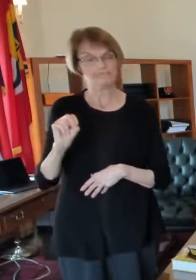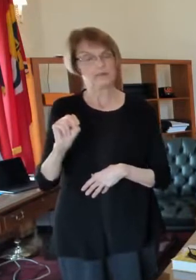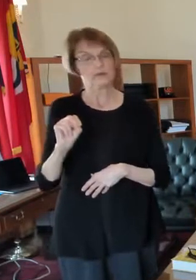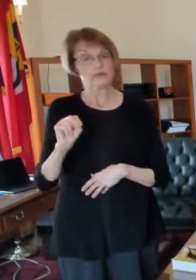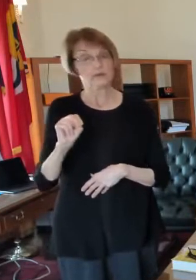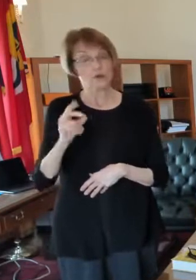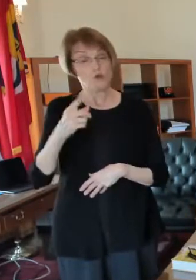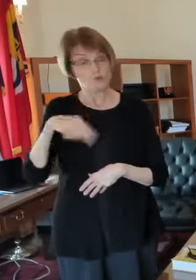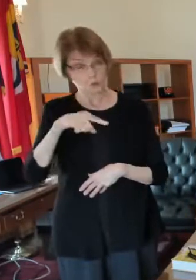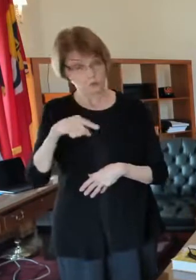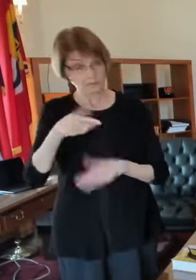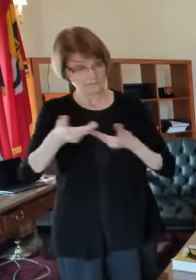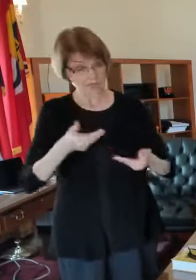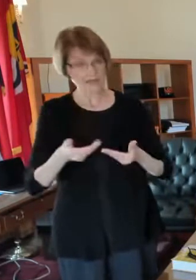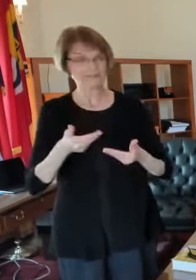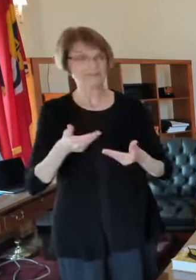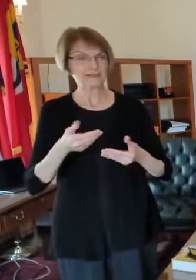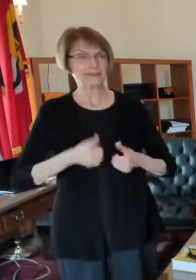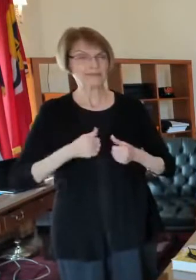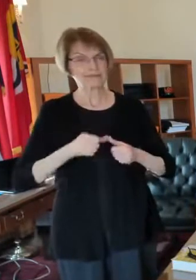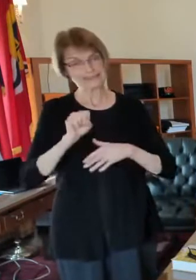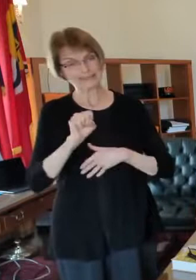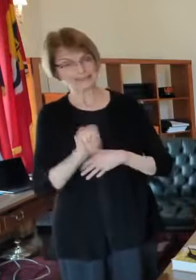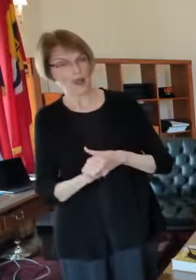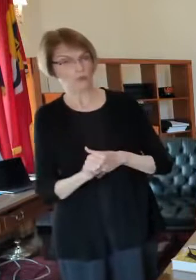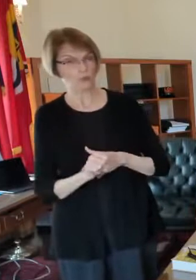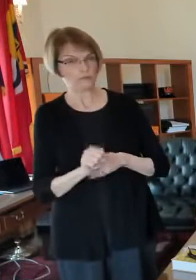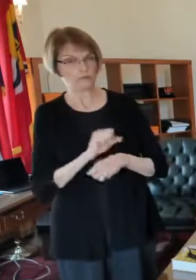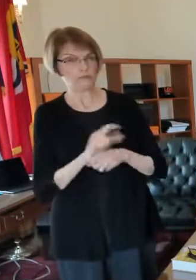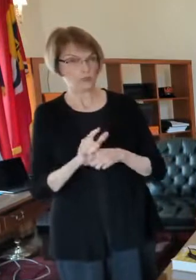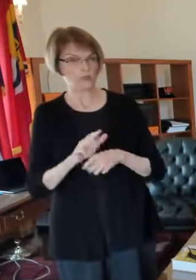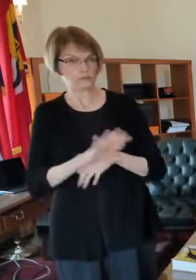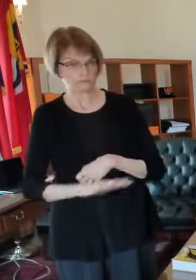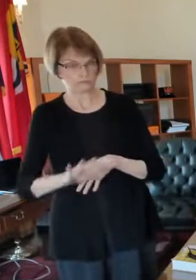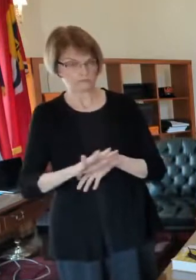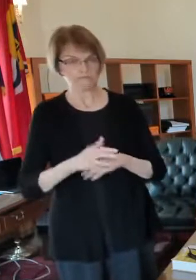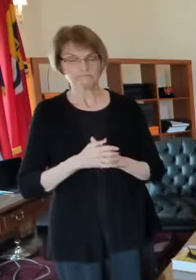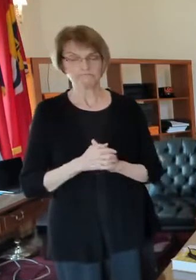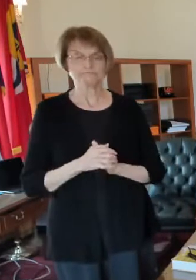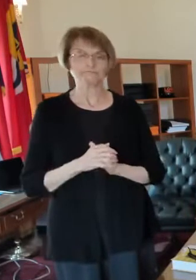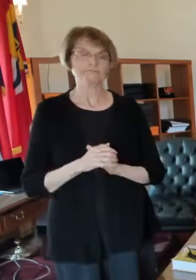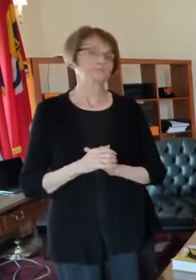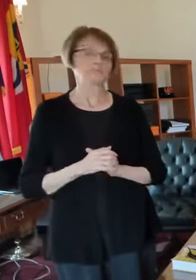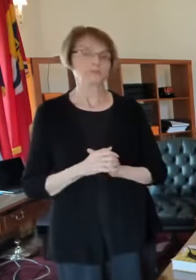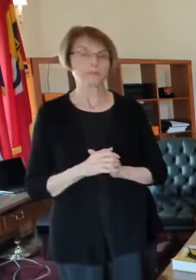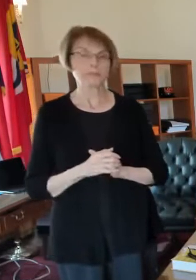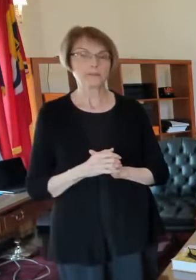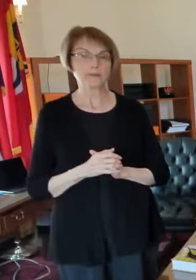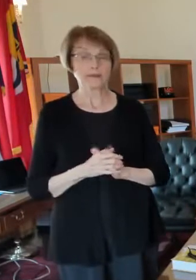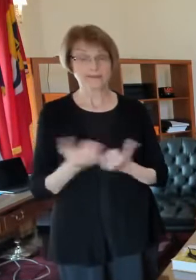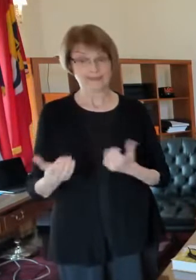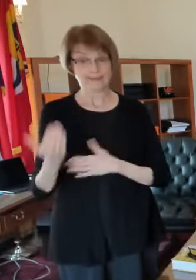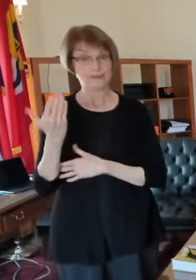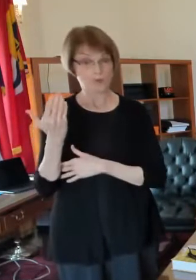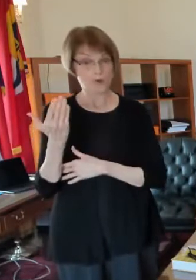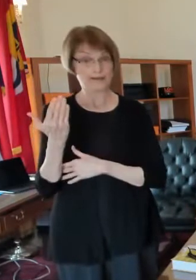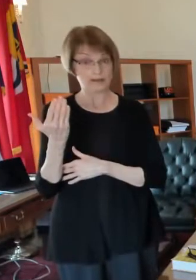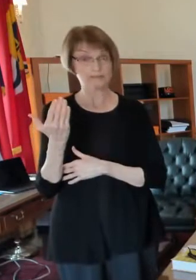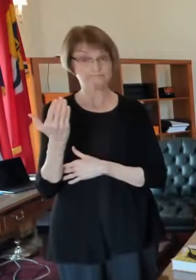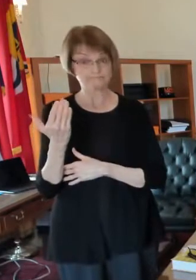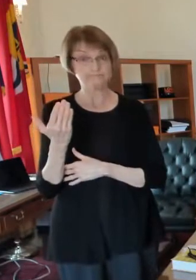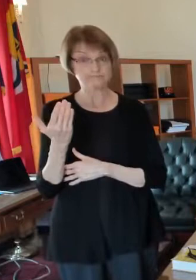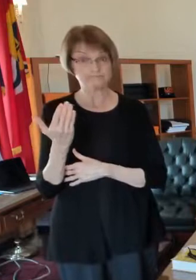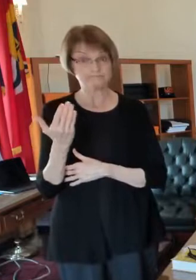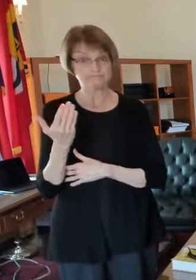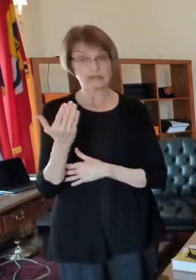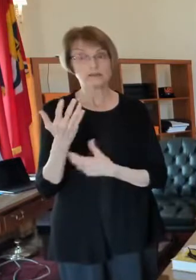zip codes last weekend was north st louis zip codes um and as of this morning we had we were